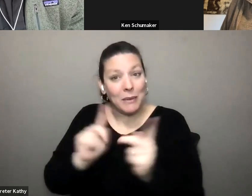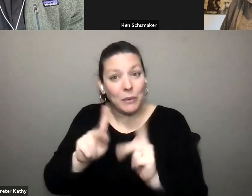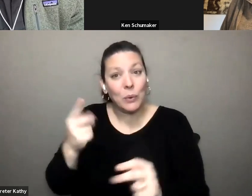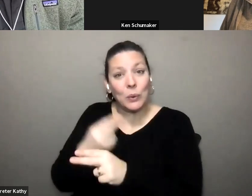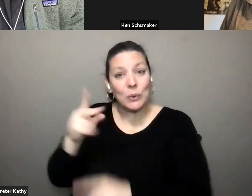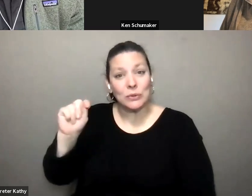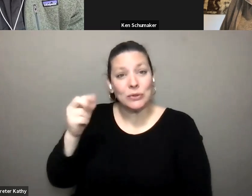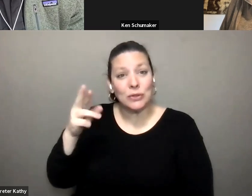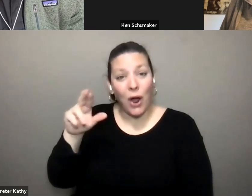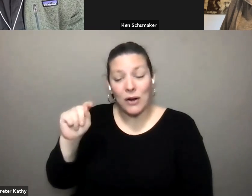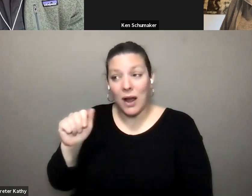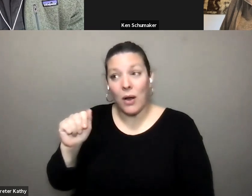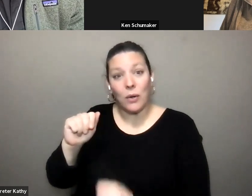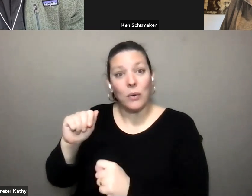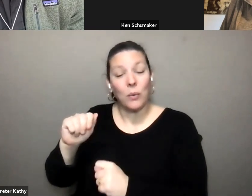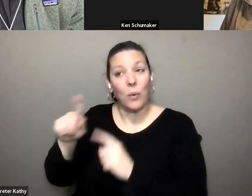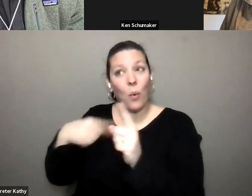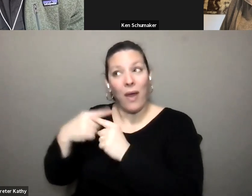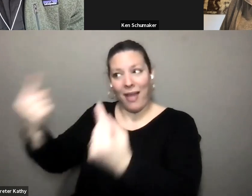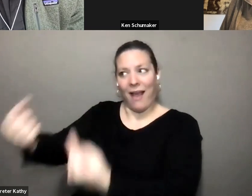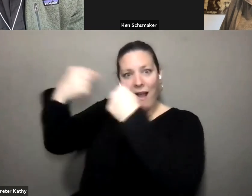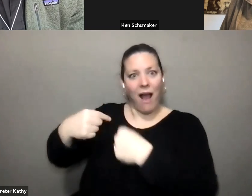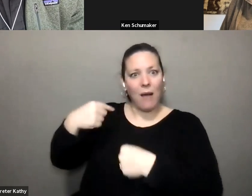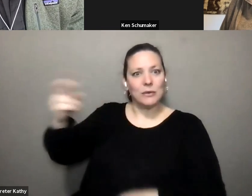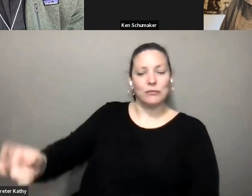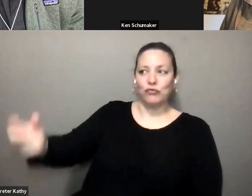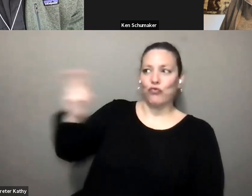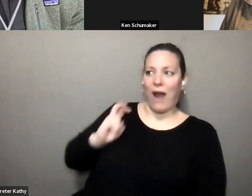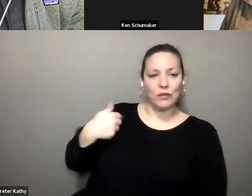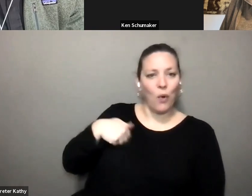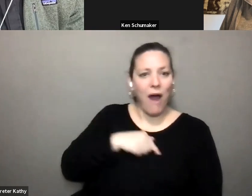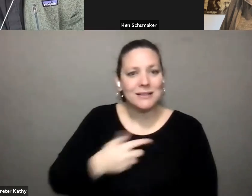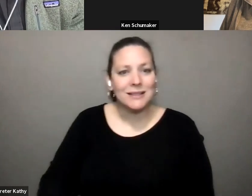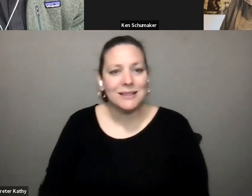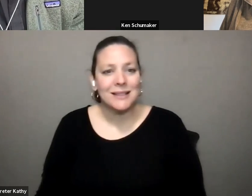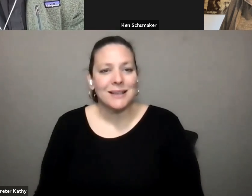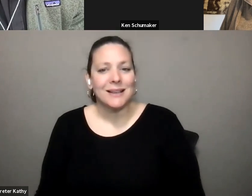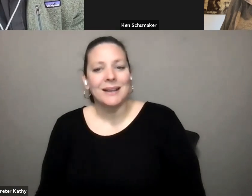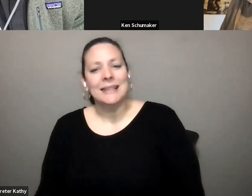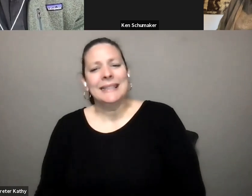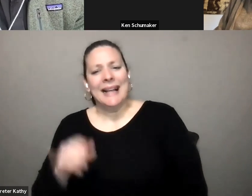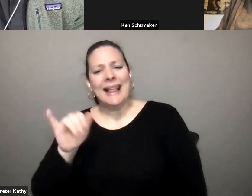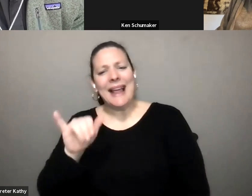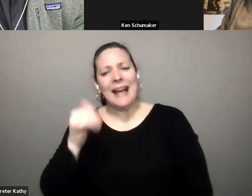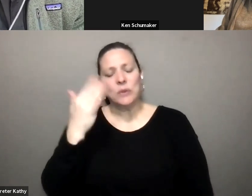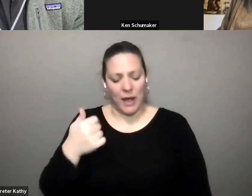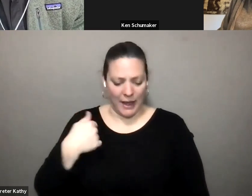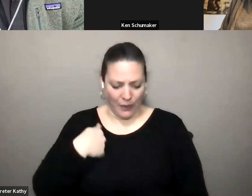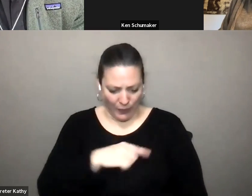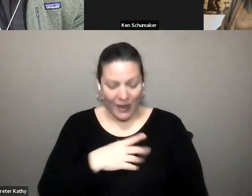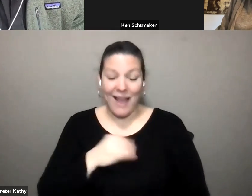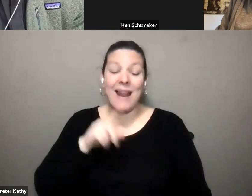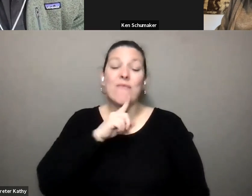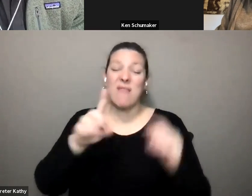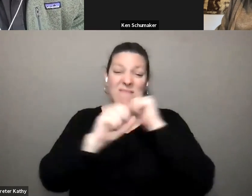to travel to us and so that's why we and i imagine lots